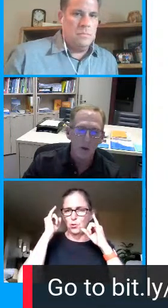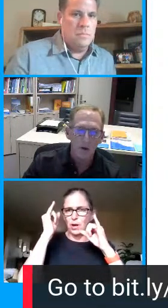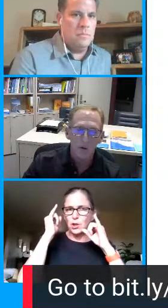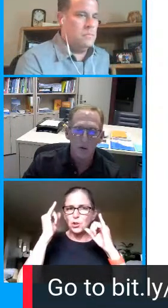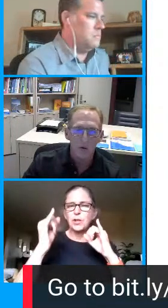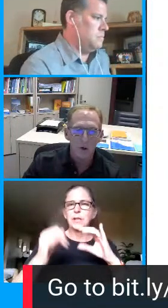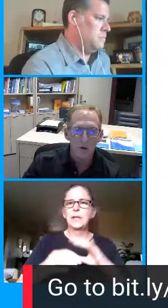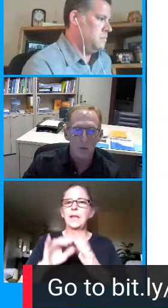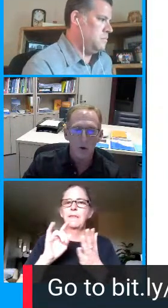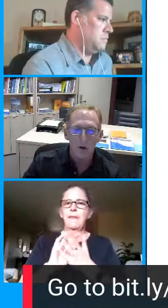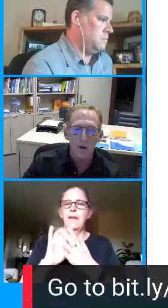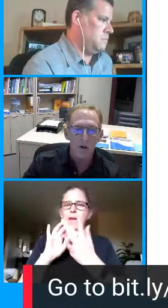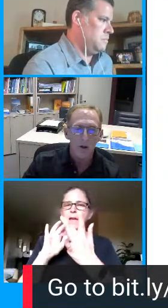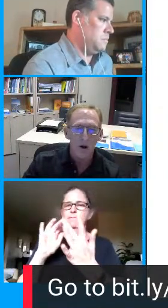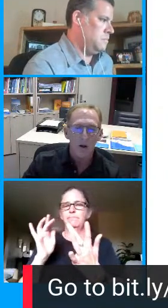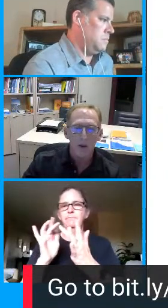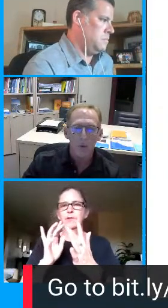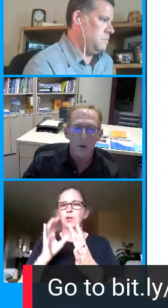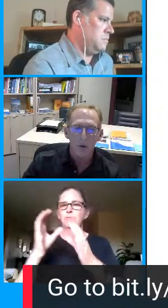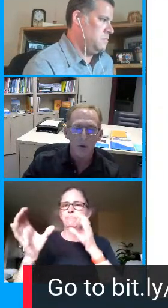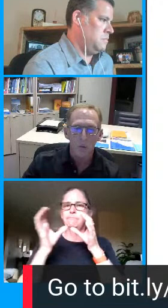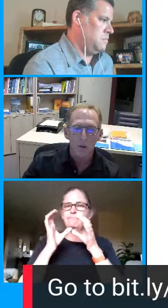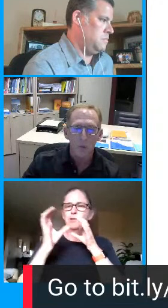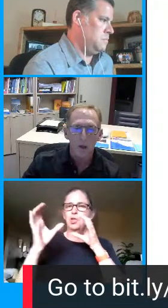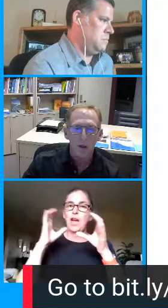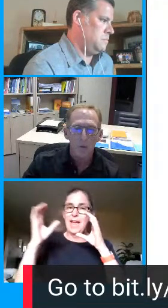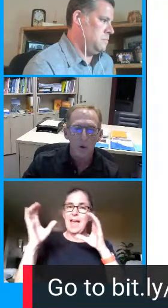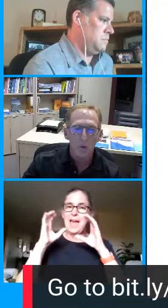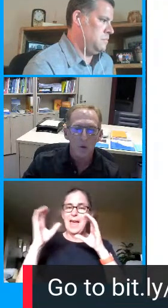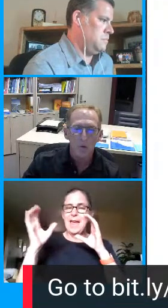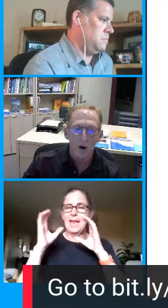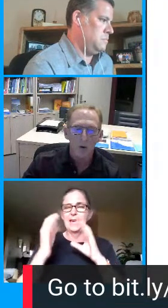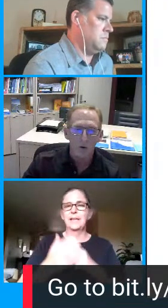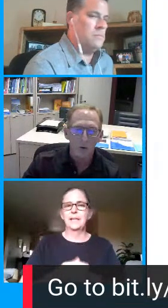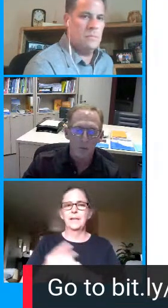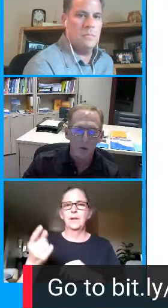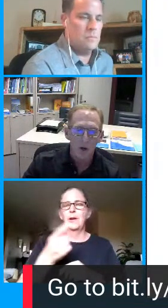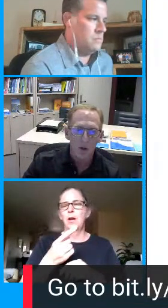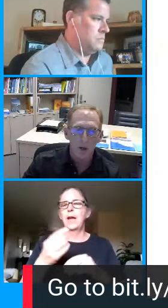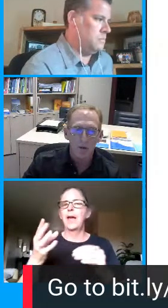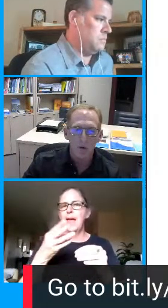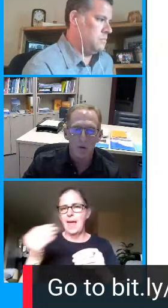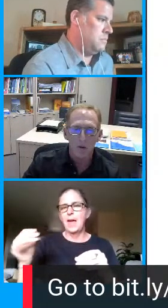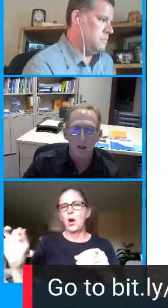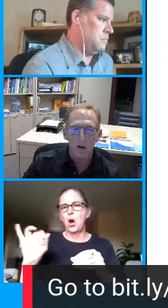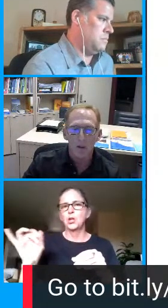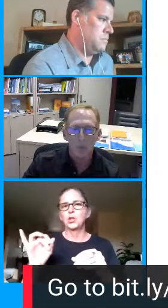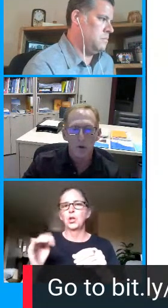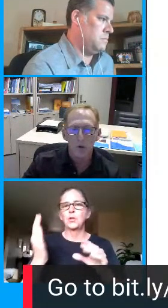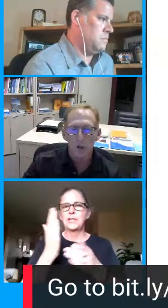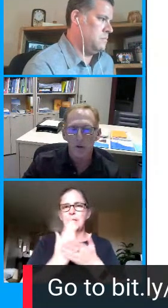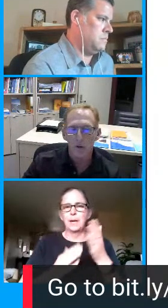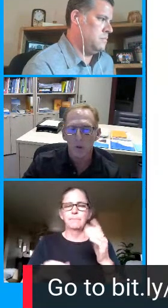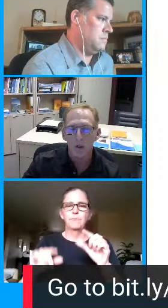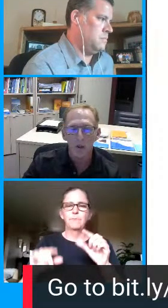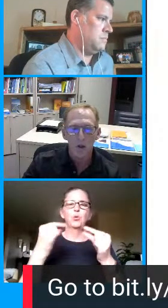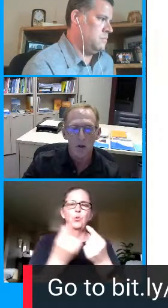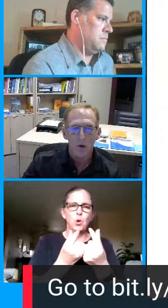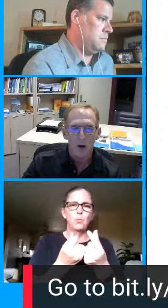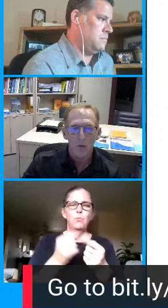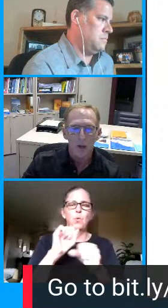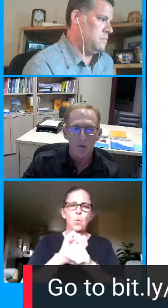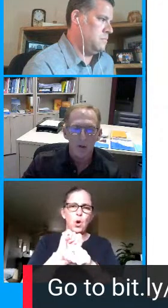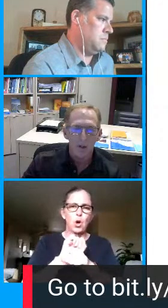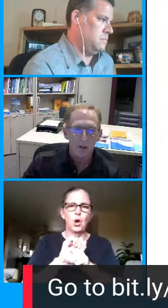asynchronous instruction where they will be doing some independent work we've also we're going to be talking about this a little later on in the presentation but